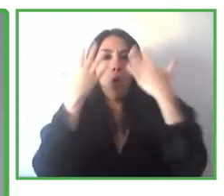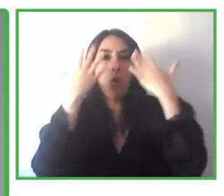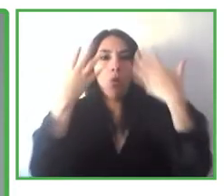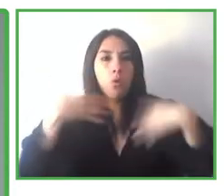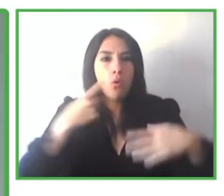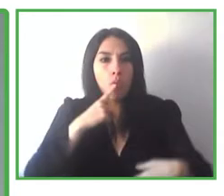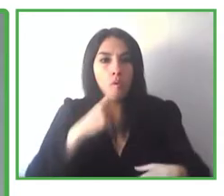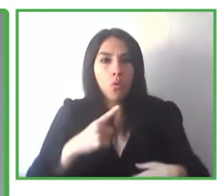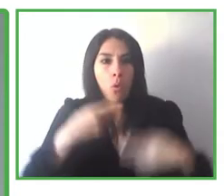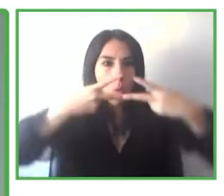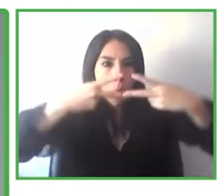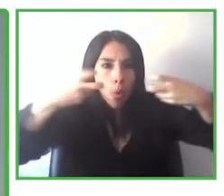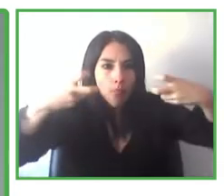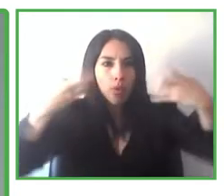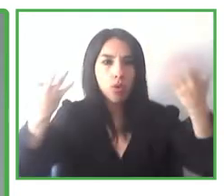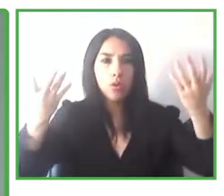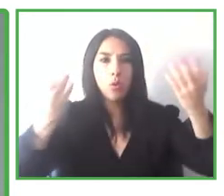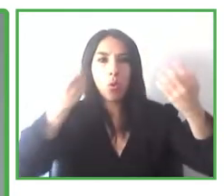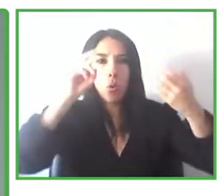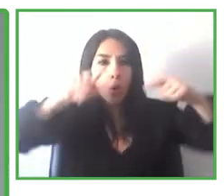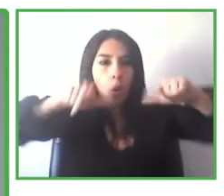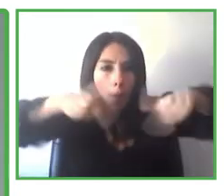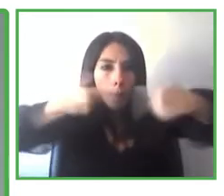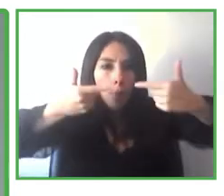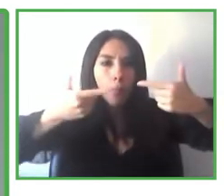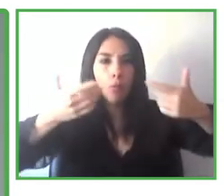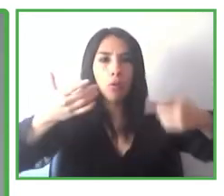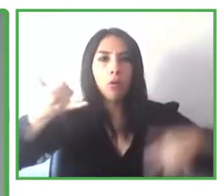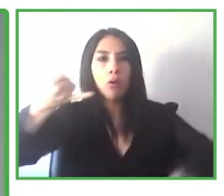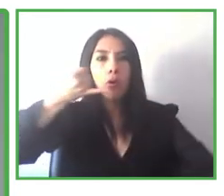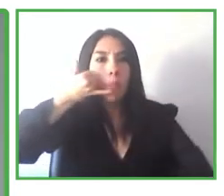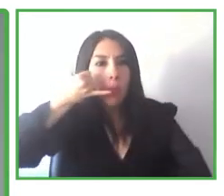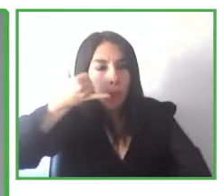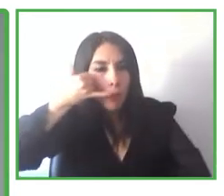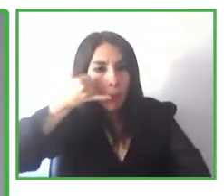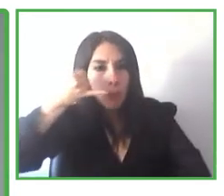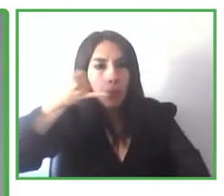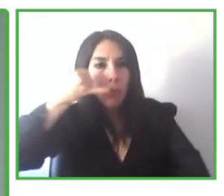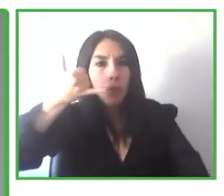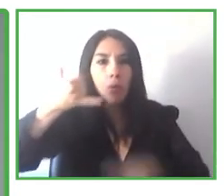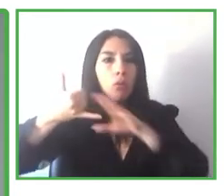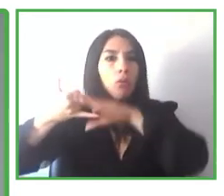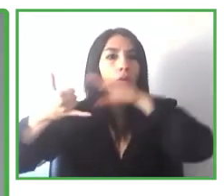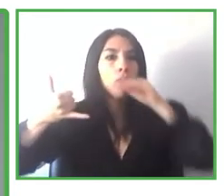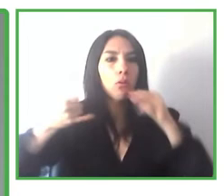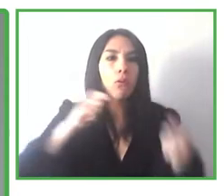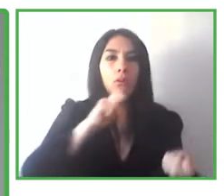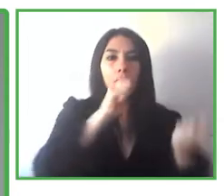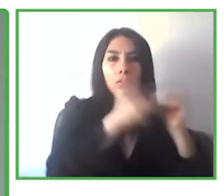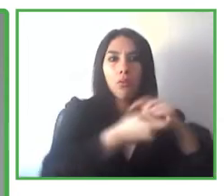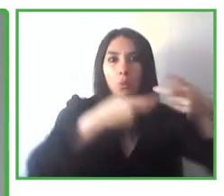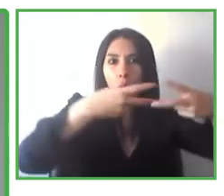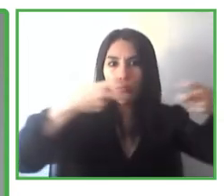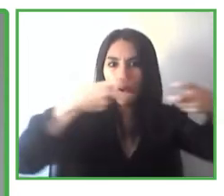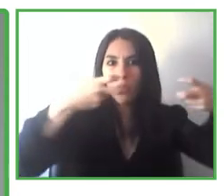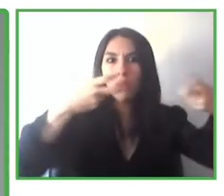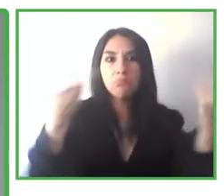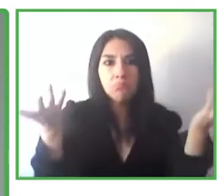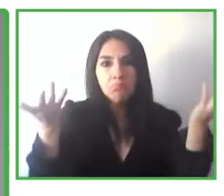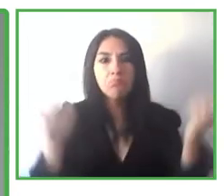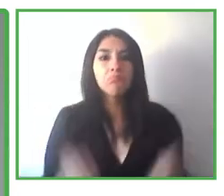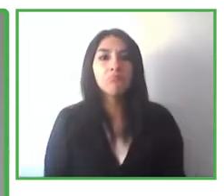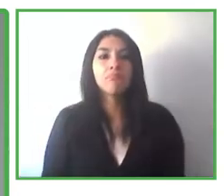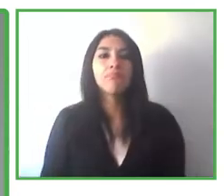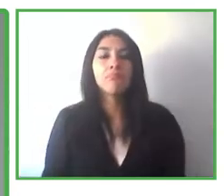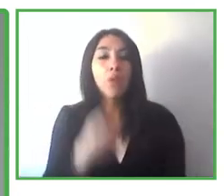through subtitles with a voice to text ability or capability. And for